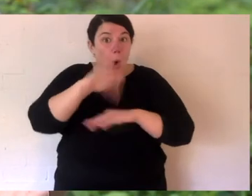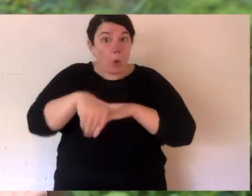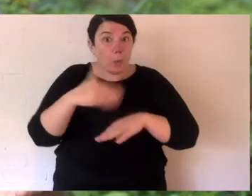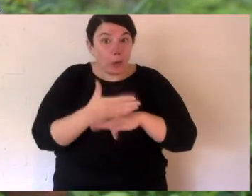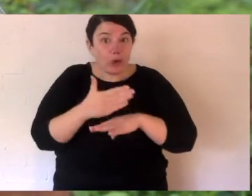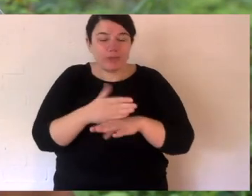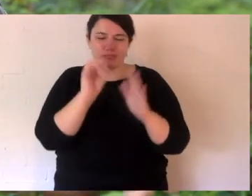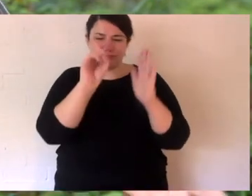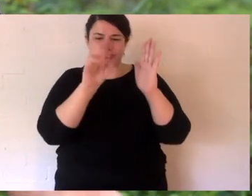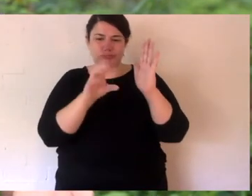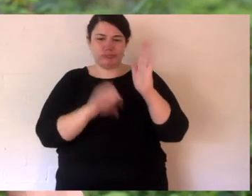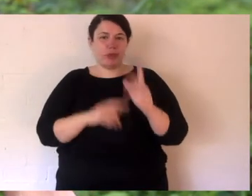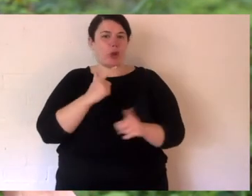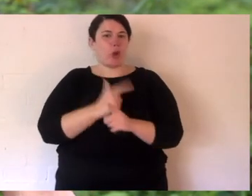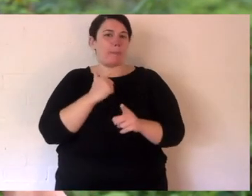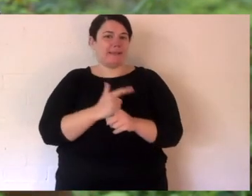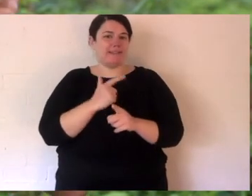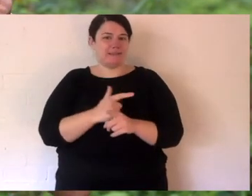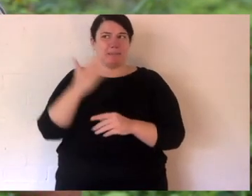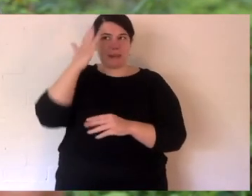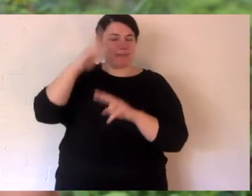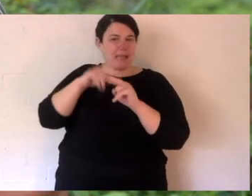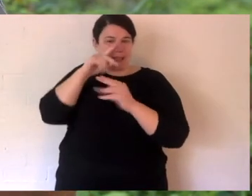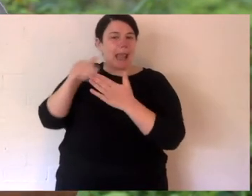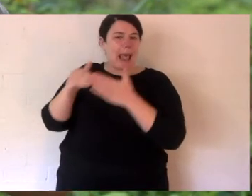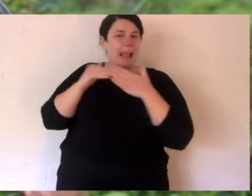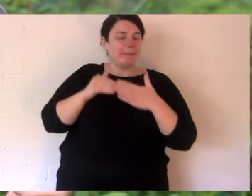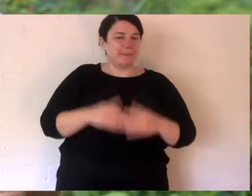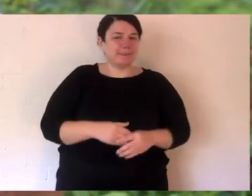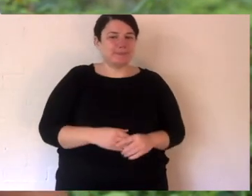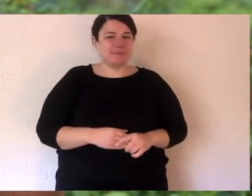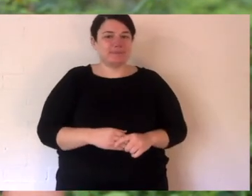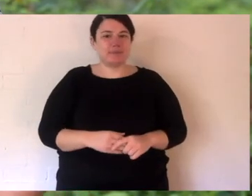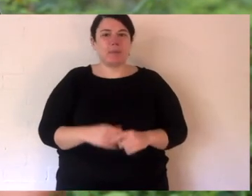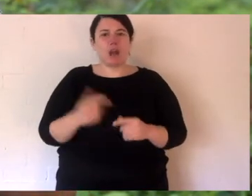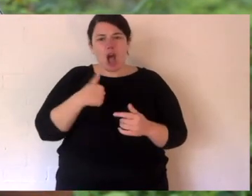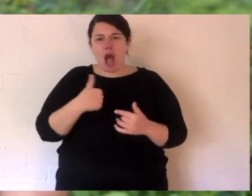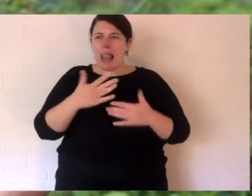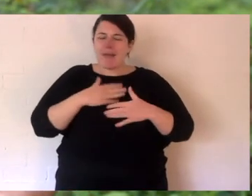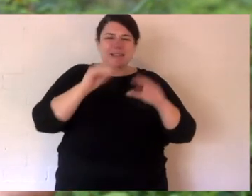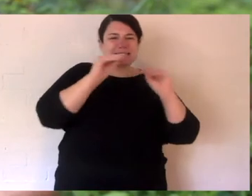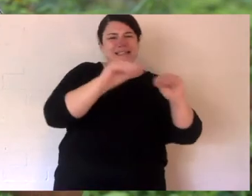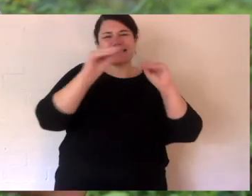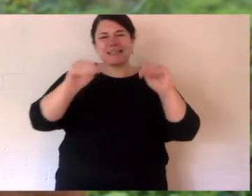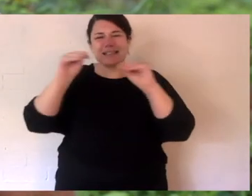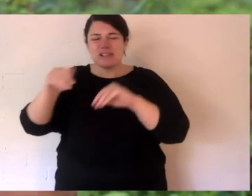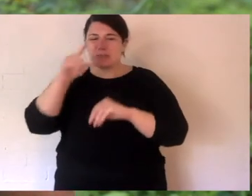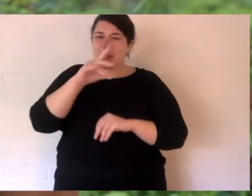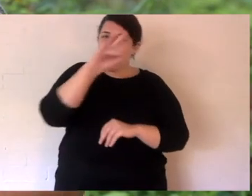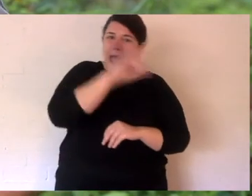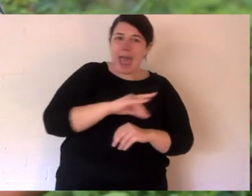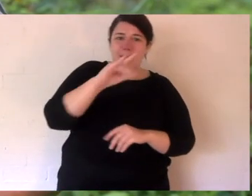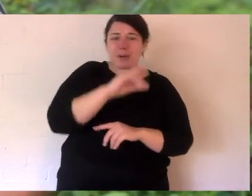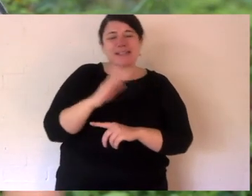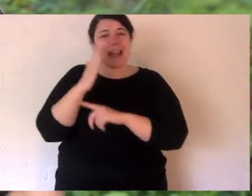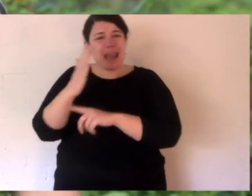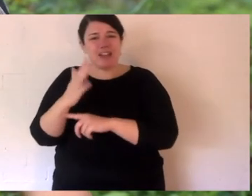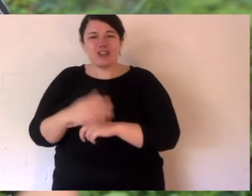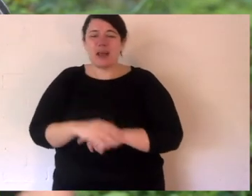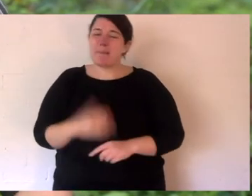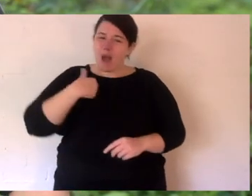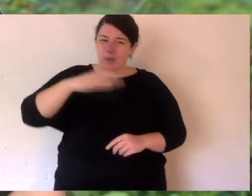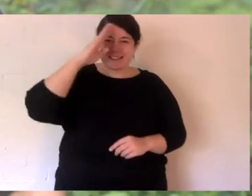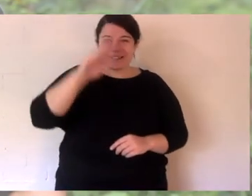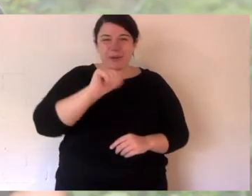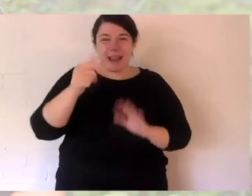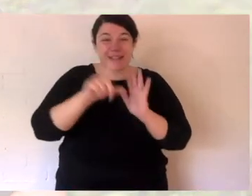your homework, just put it into the comments. This is what I do, connecting people with nature, and that can't stop. I'll see you